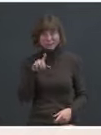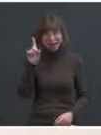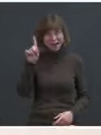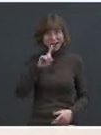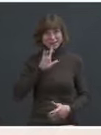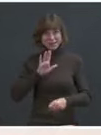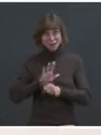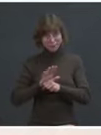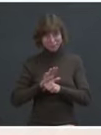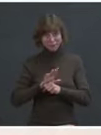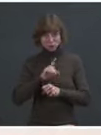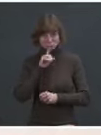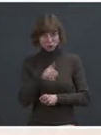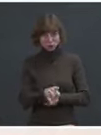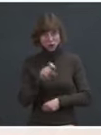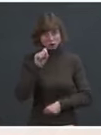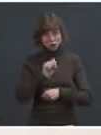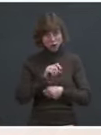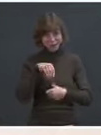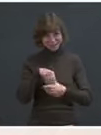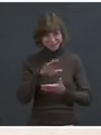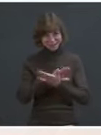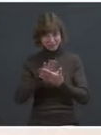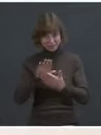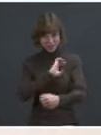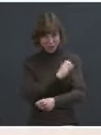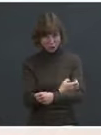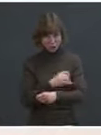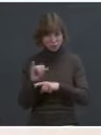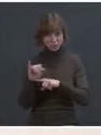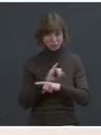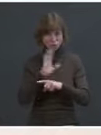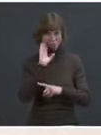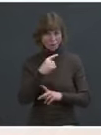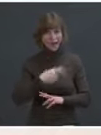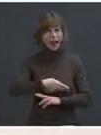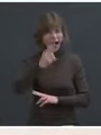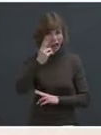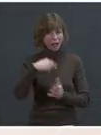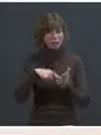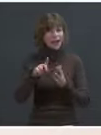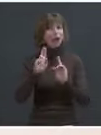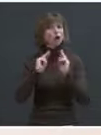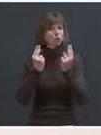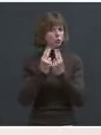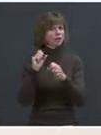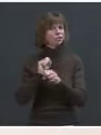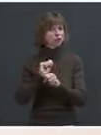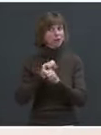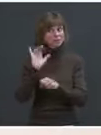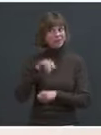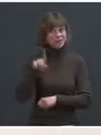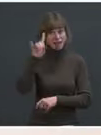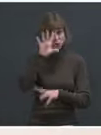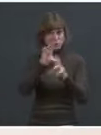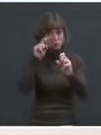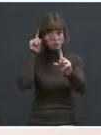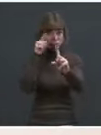jobs in the clean energy industry will be high paying union jobs. That's what the president's objective and commitment is